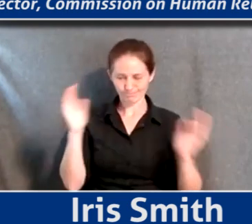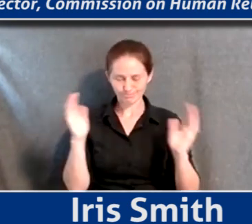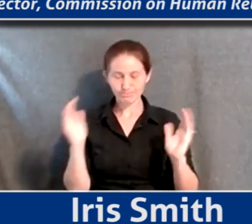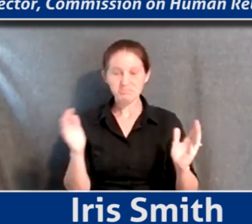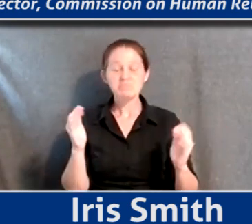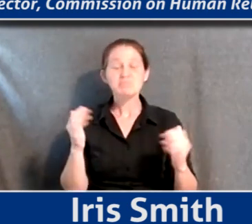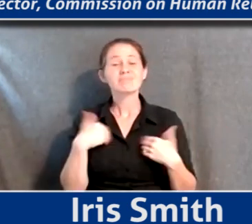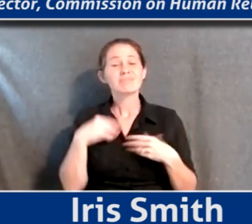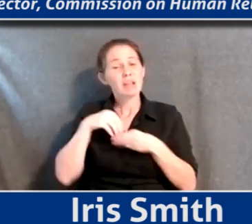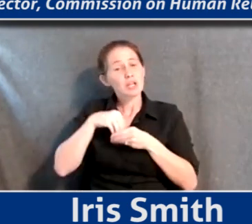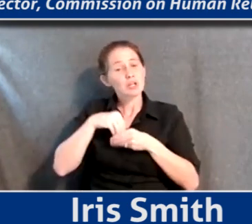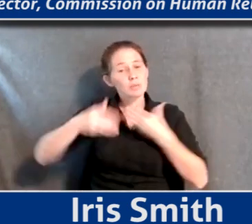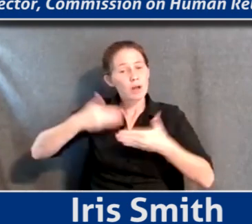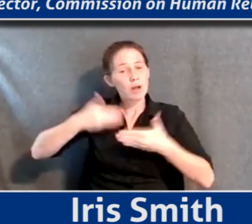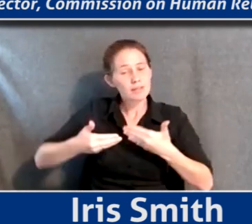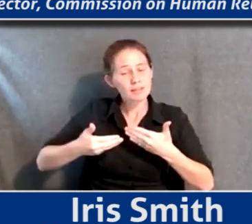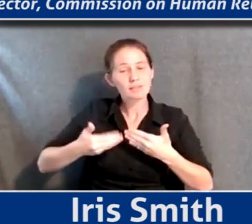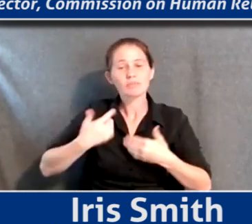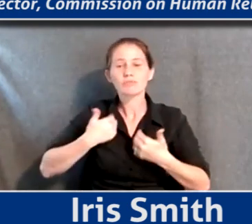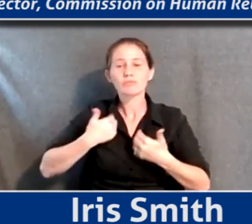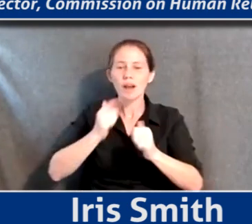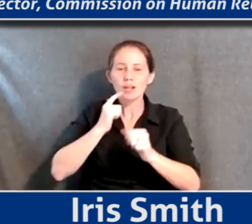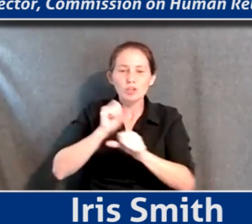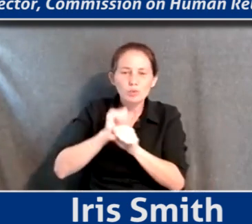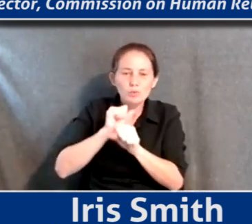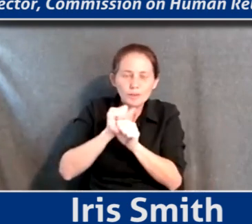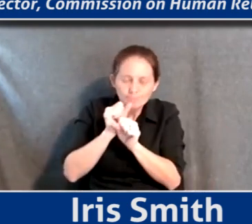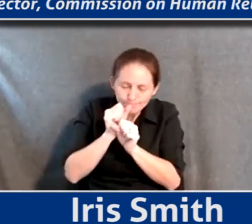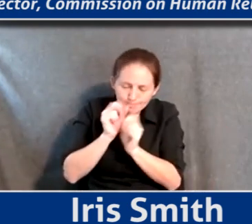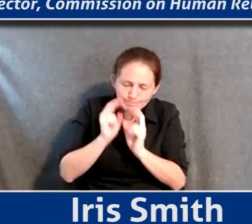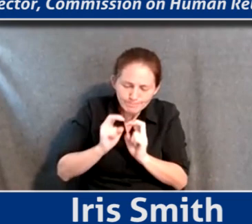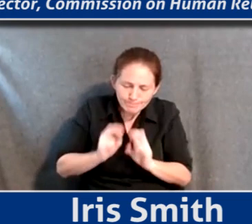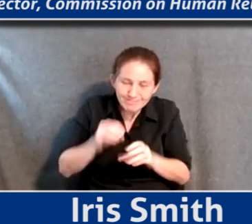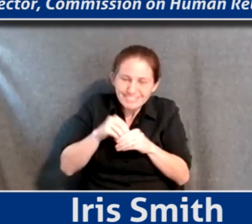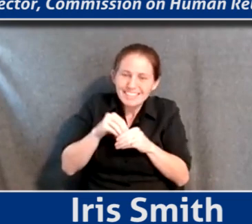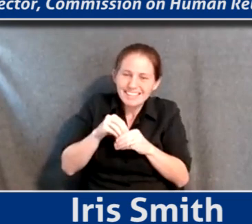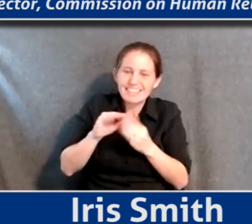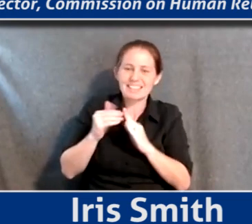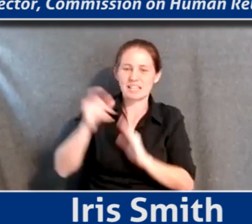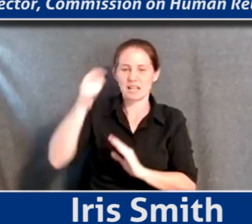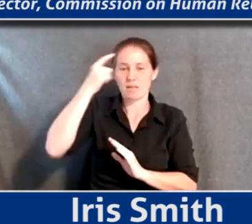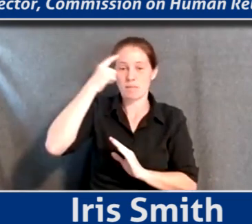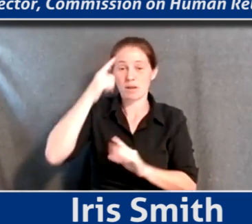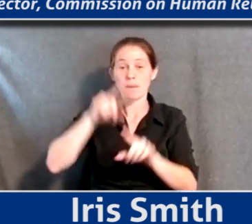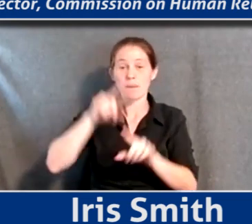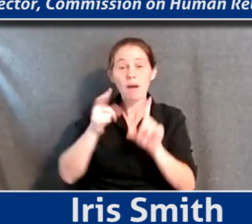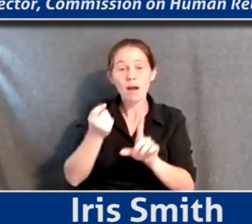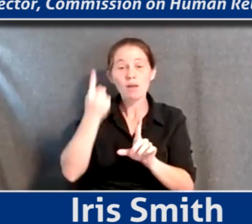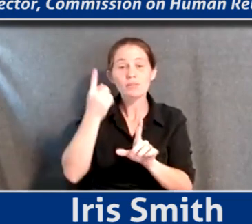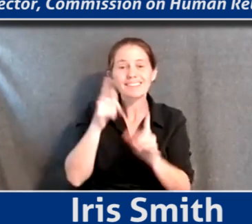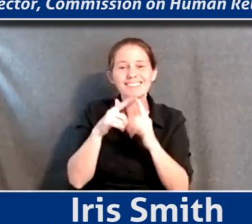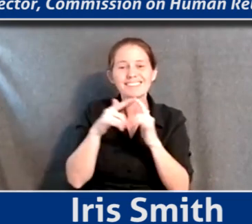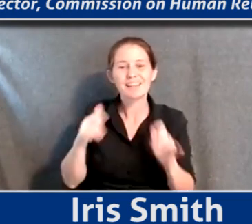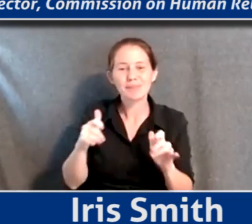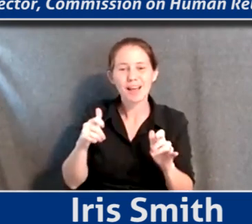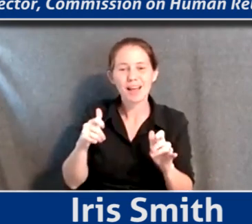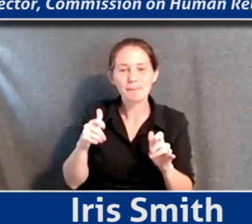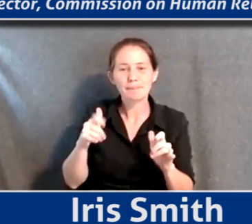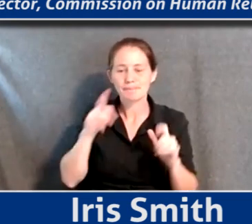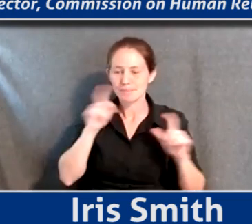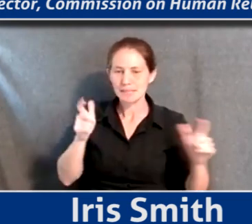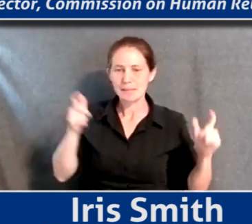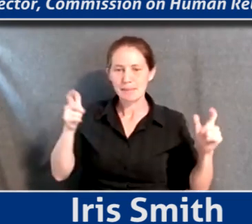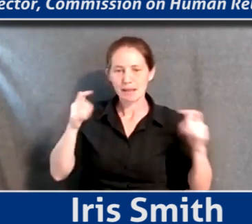you know, working kind of at the micro level, kind of within city government, but also kind of at, you know, the macro and the mezzo